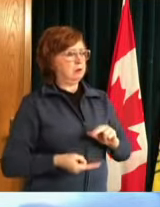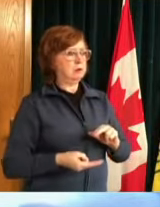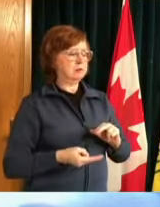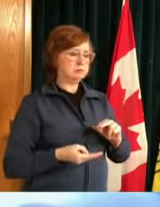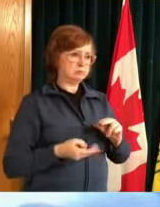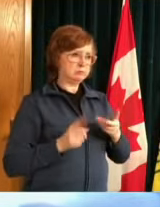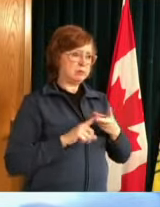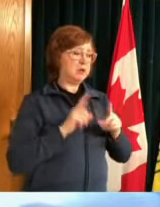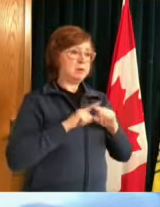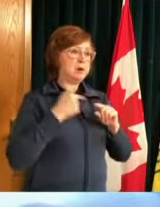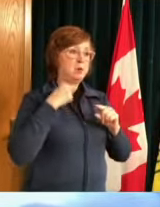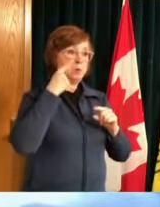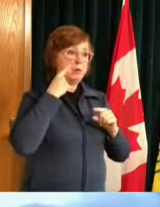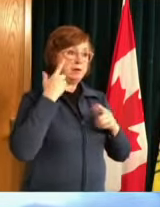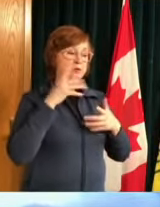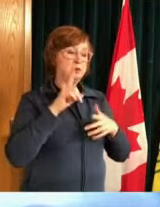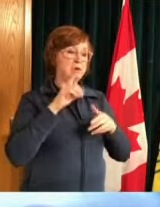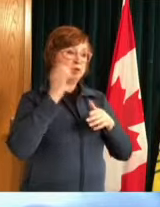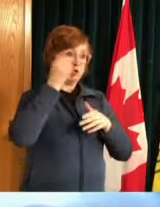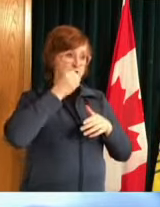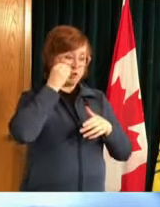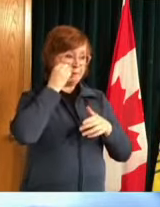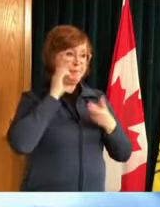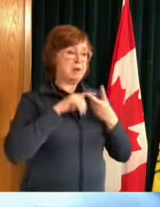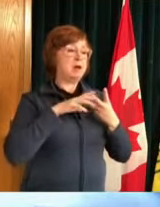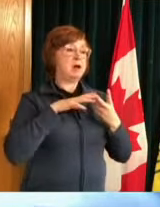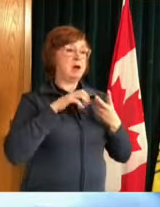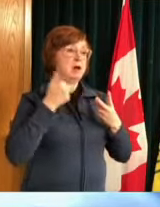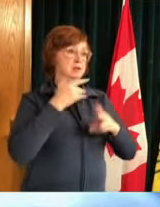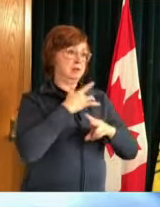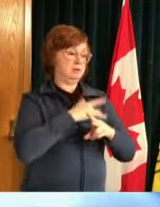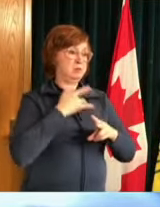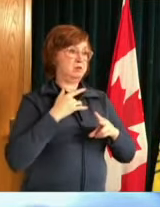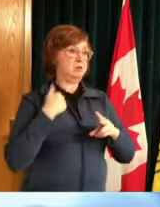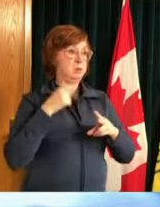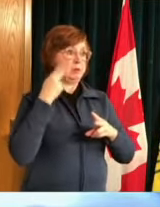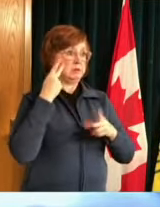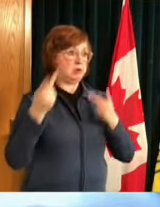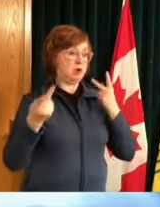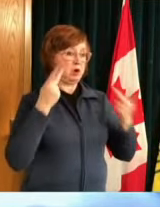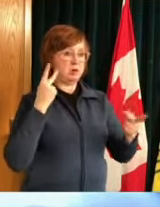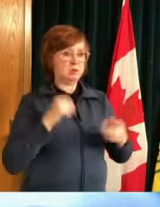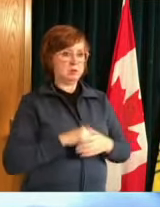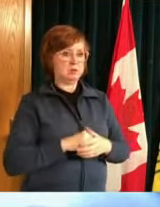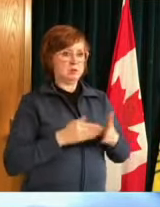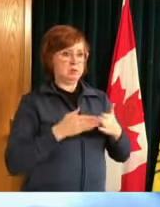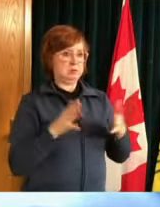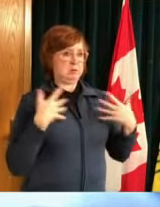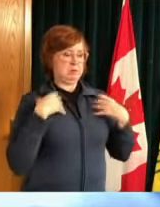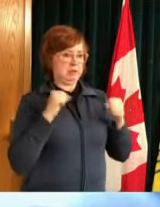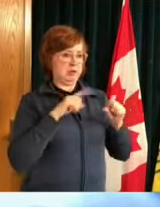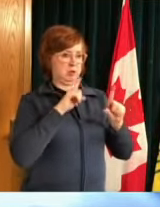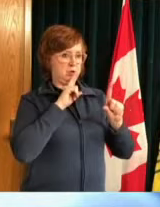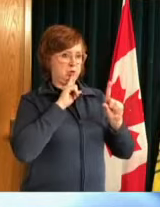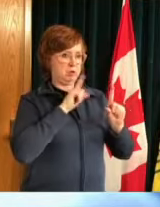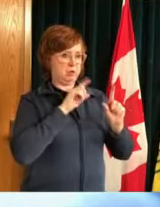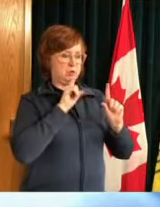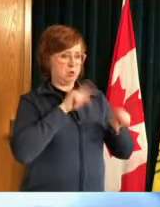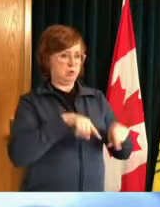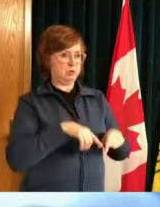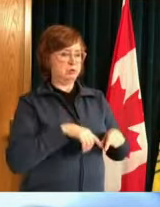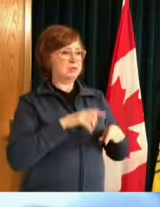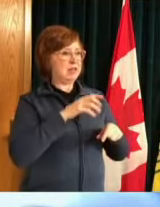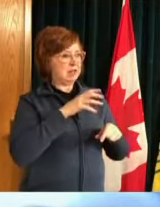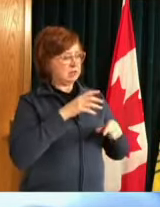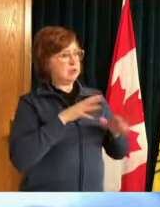you know public health measures have a role but it is also our individual actions you can have strong public health measures